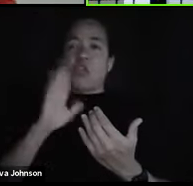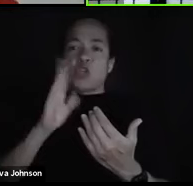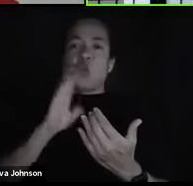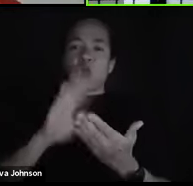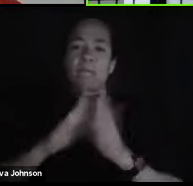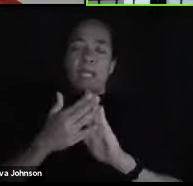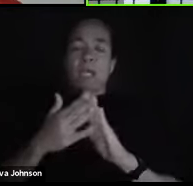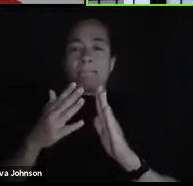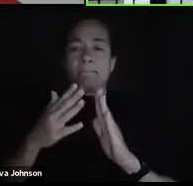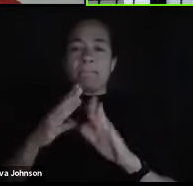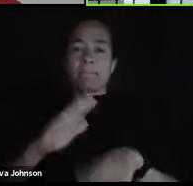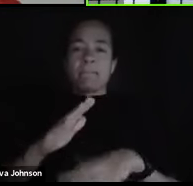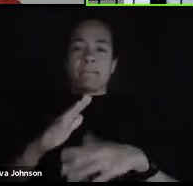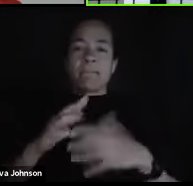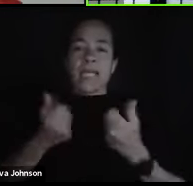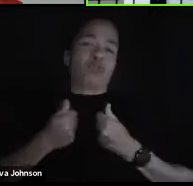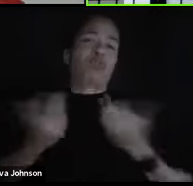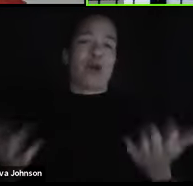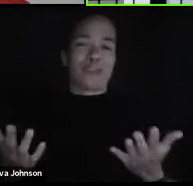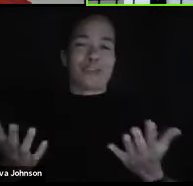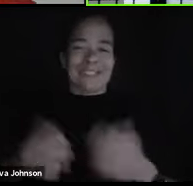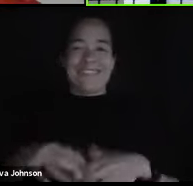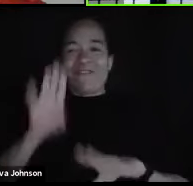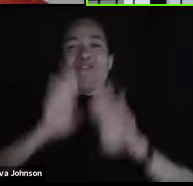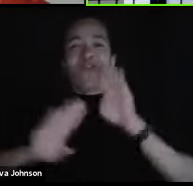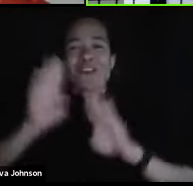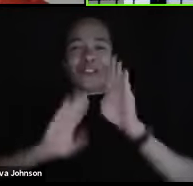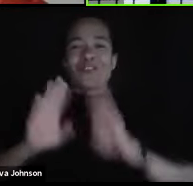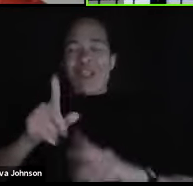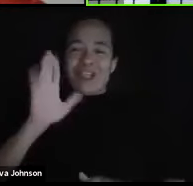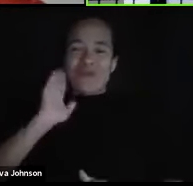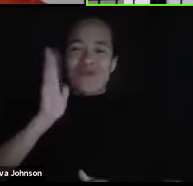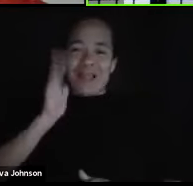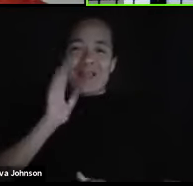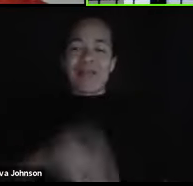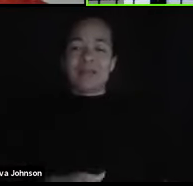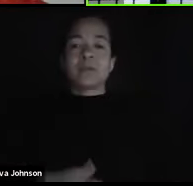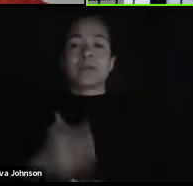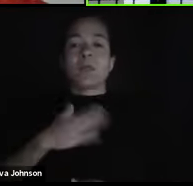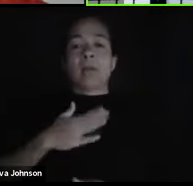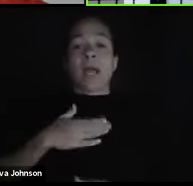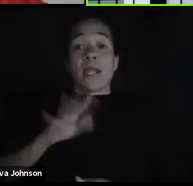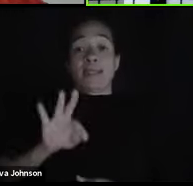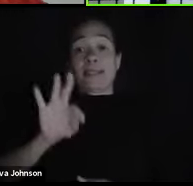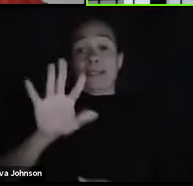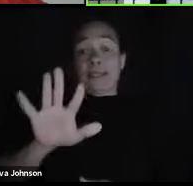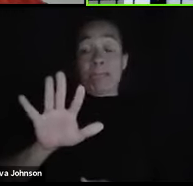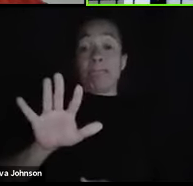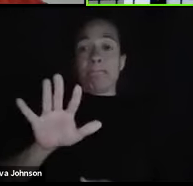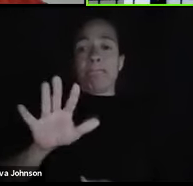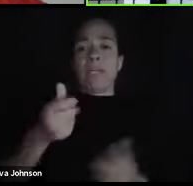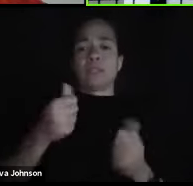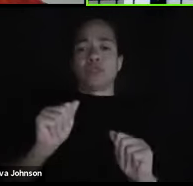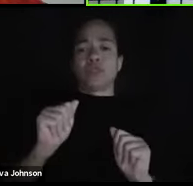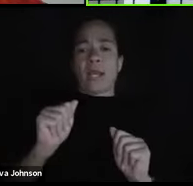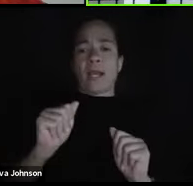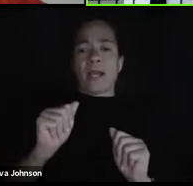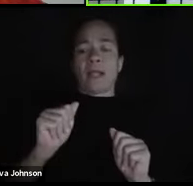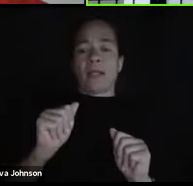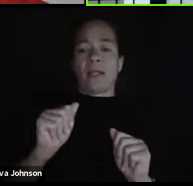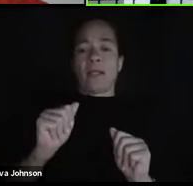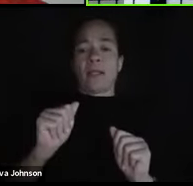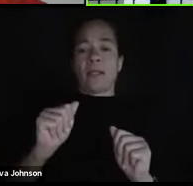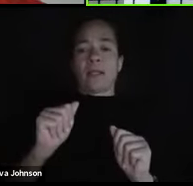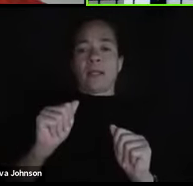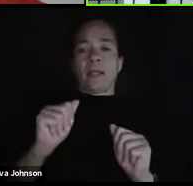and frustration. So my tip would be for that person to try to arrange